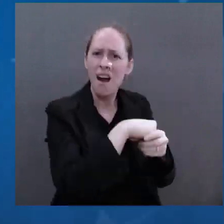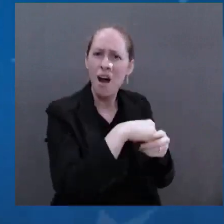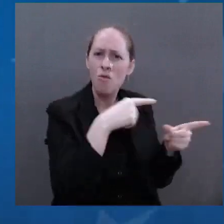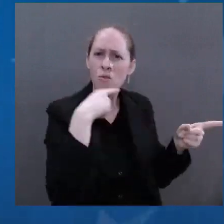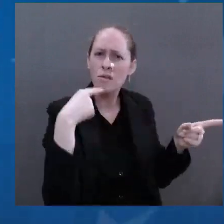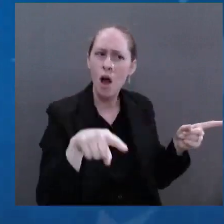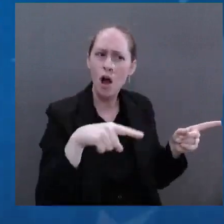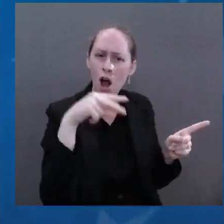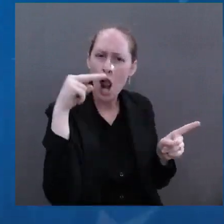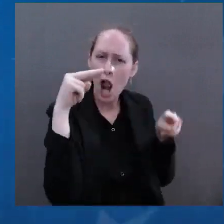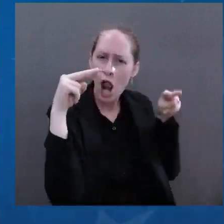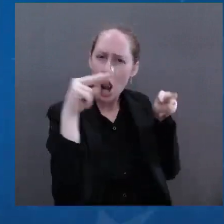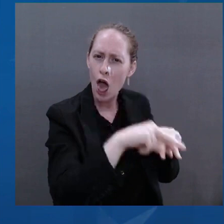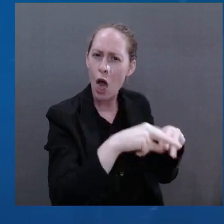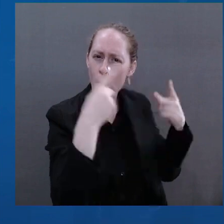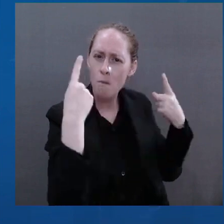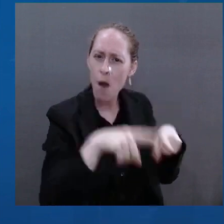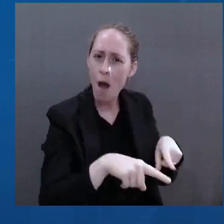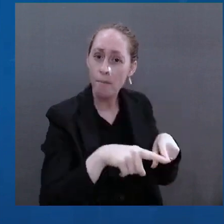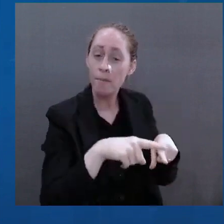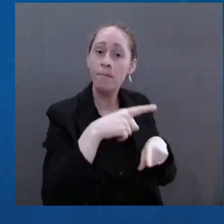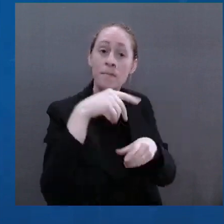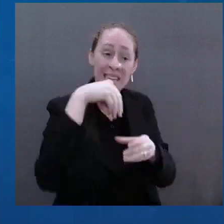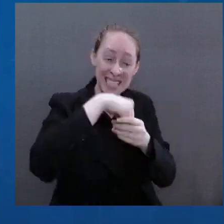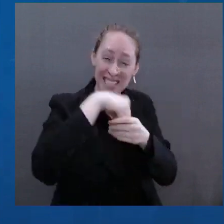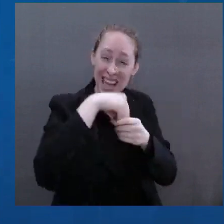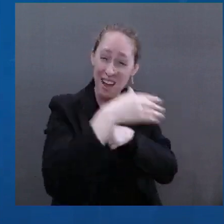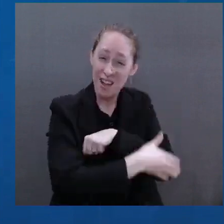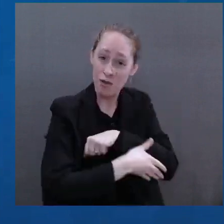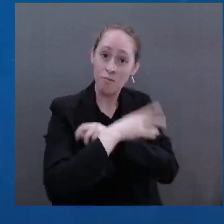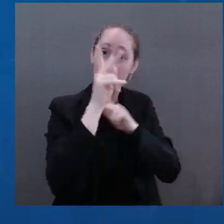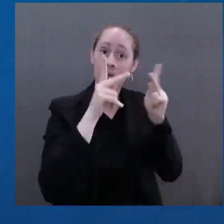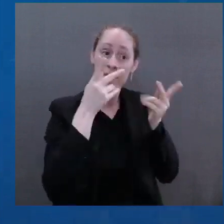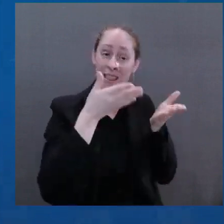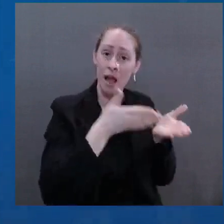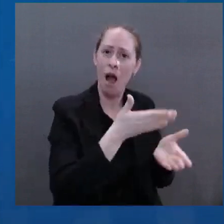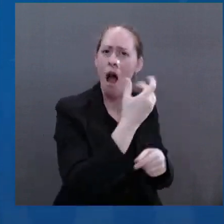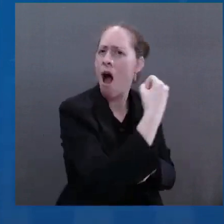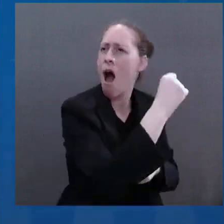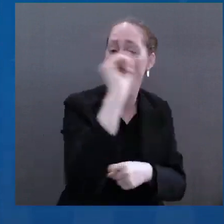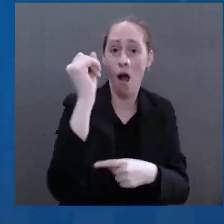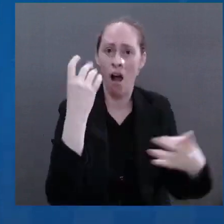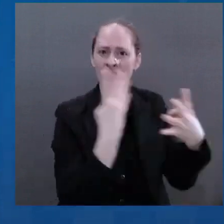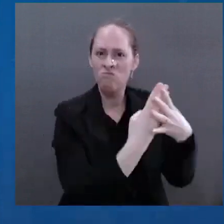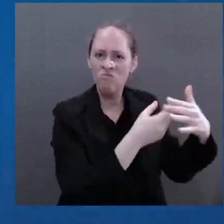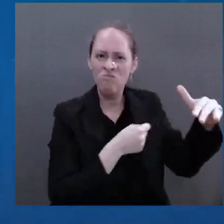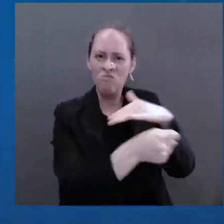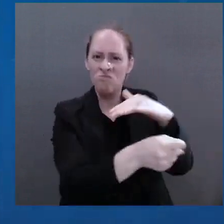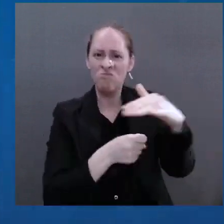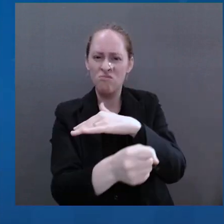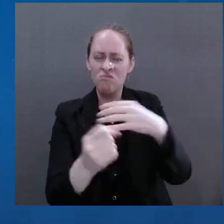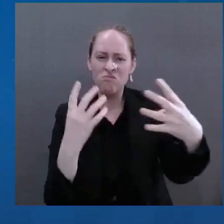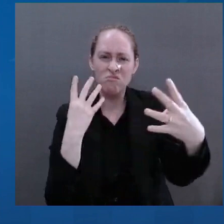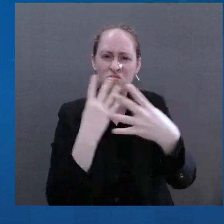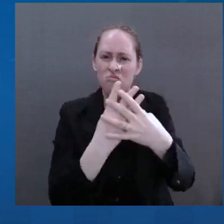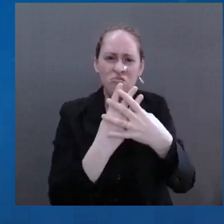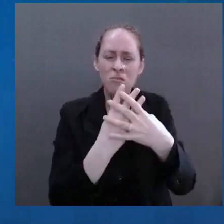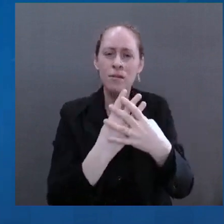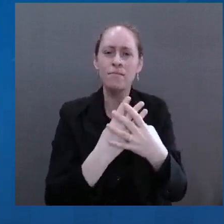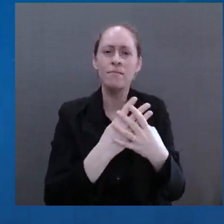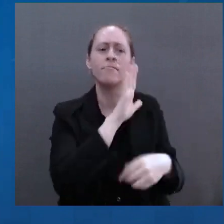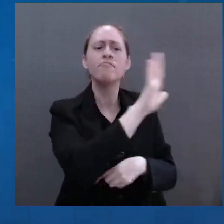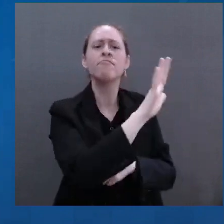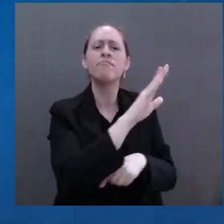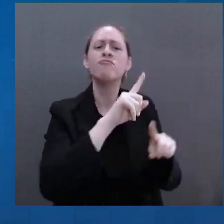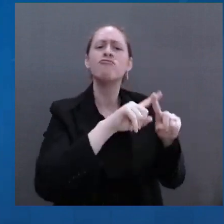Russia, shutting down independent news. State media is all propaganda, blocking the image